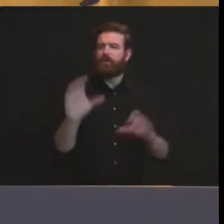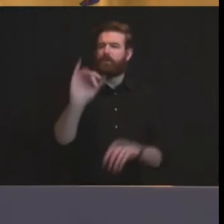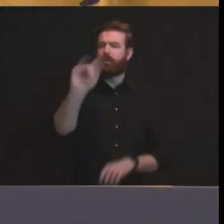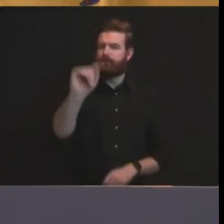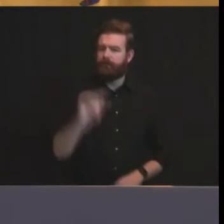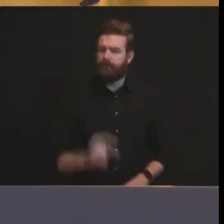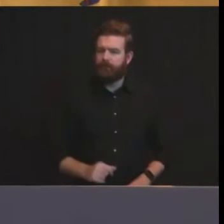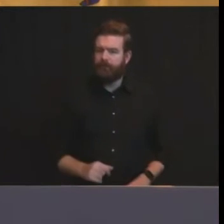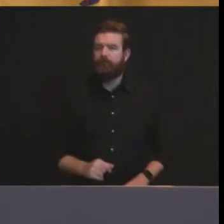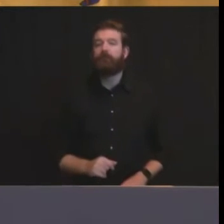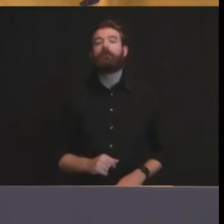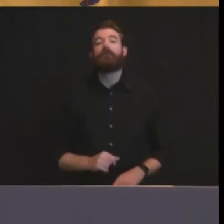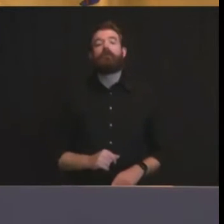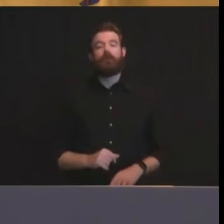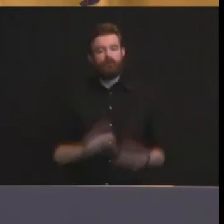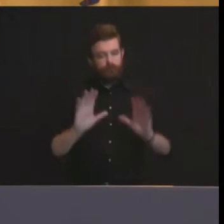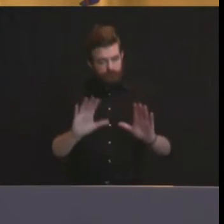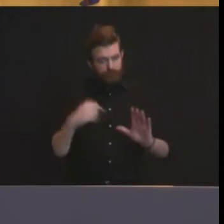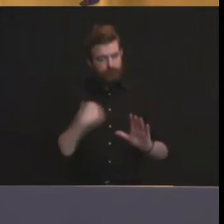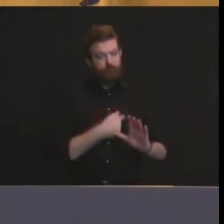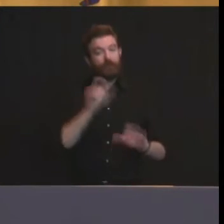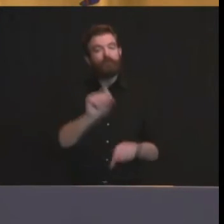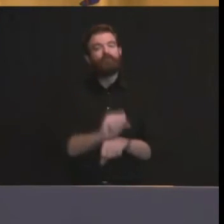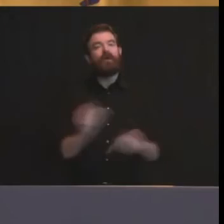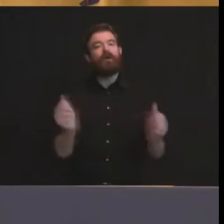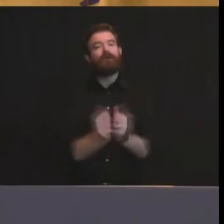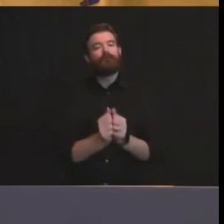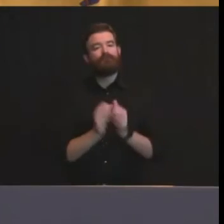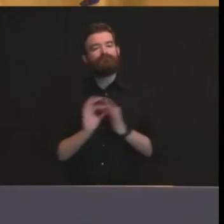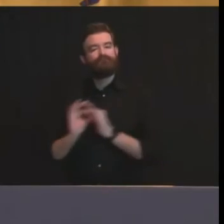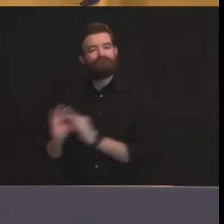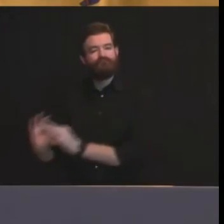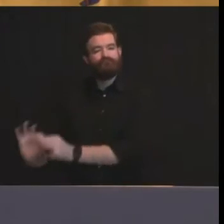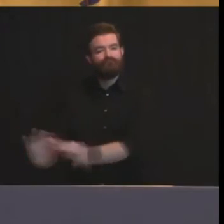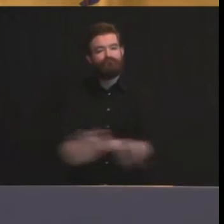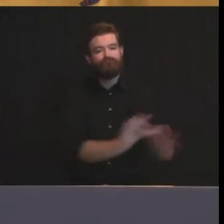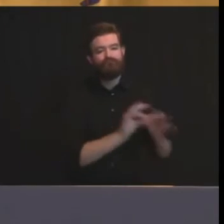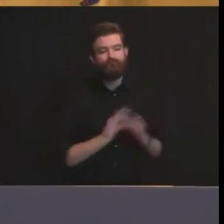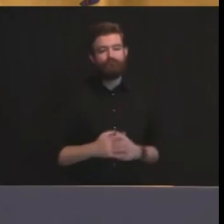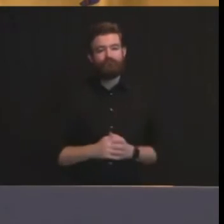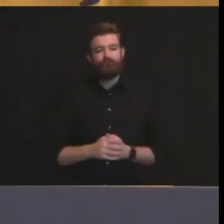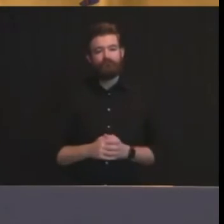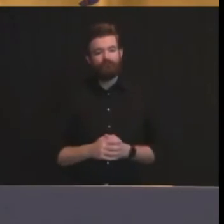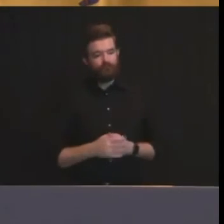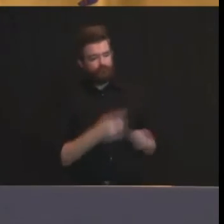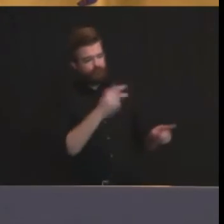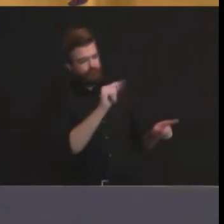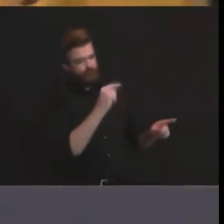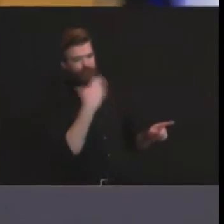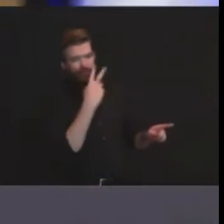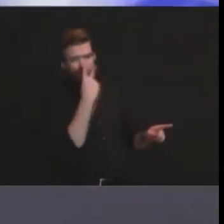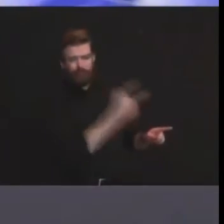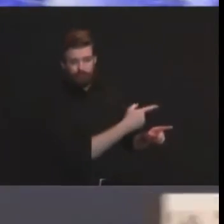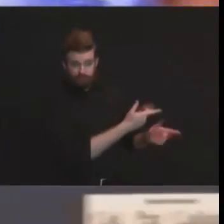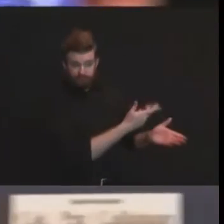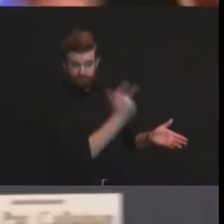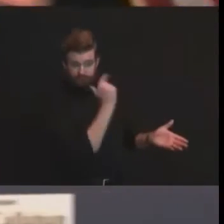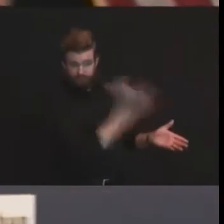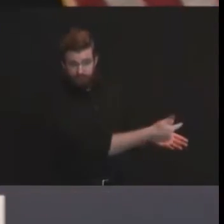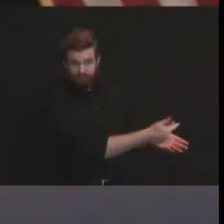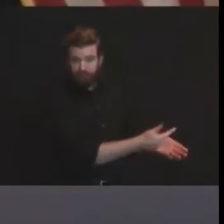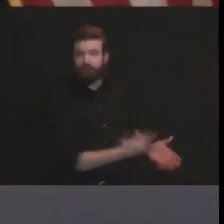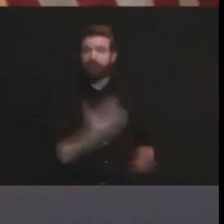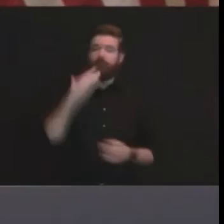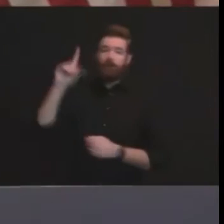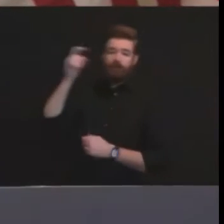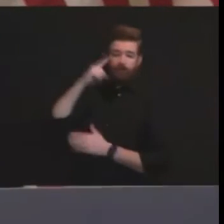all oars rowing together colonel pat callahan great to have you uh bless you over to you thanks governor uh good